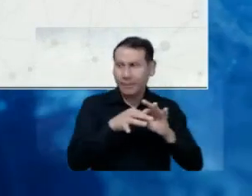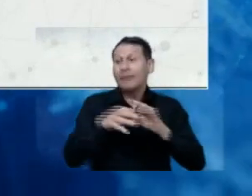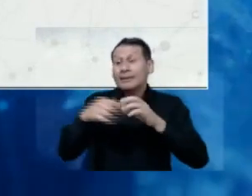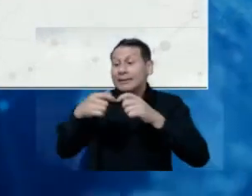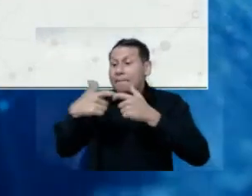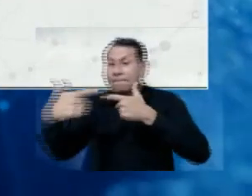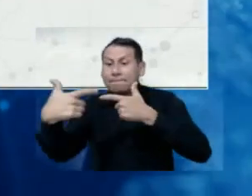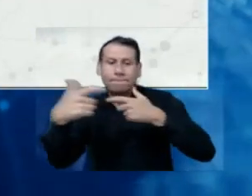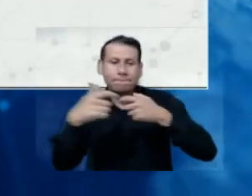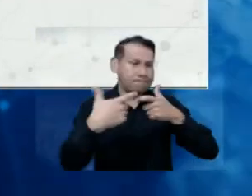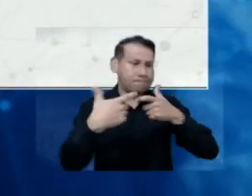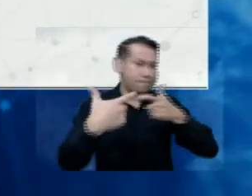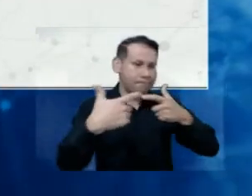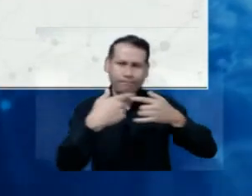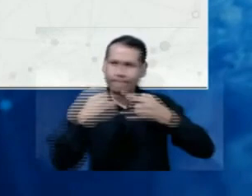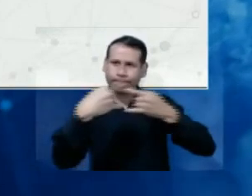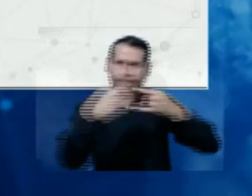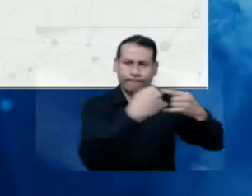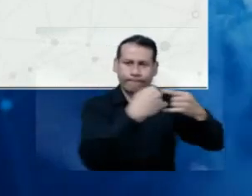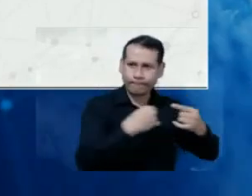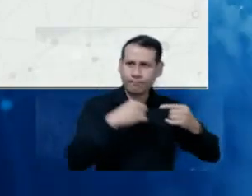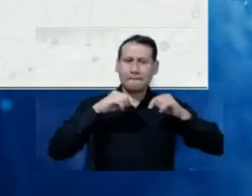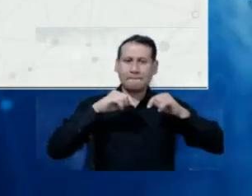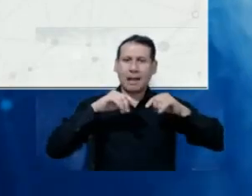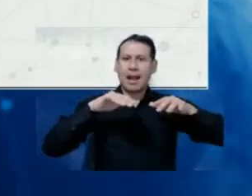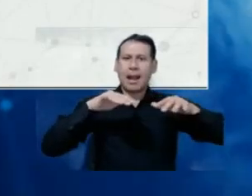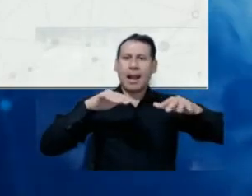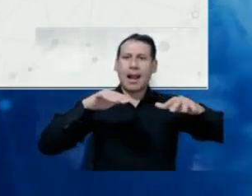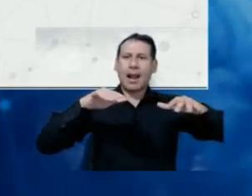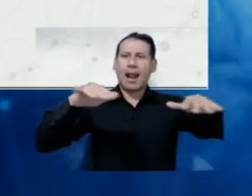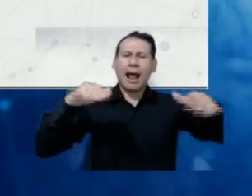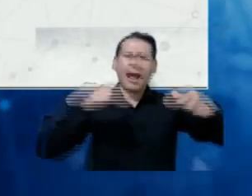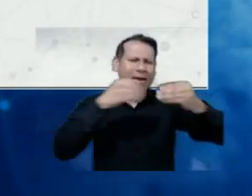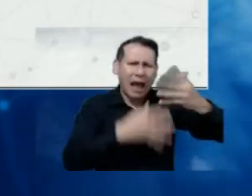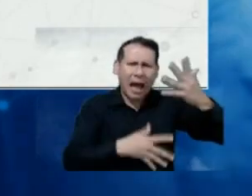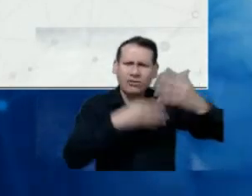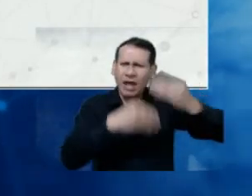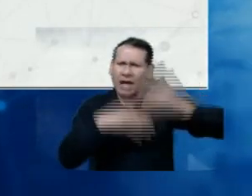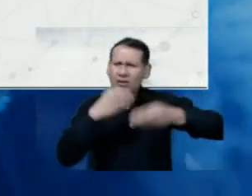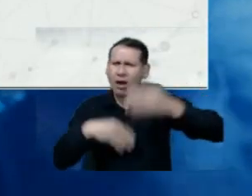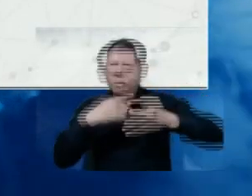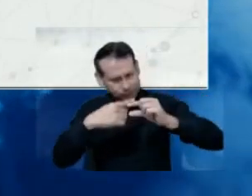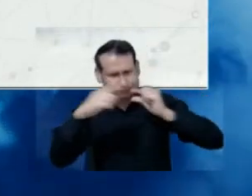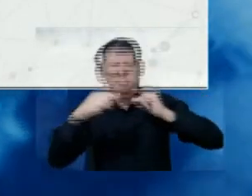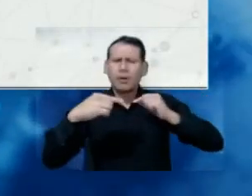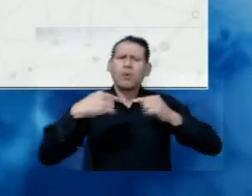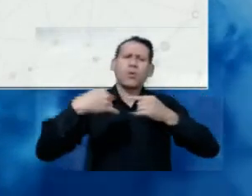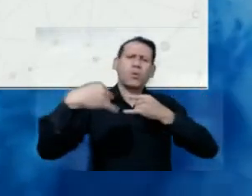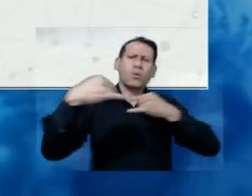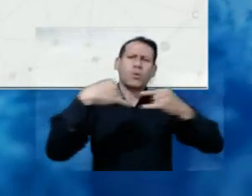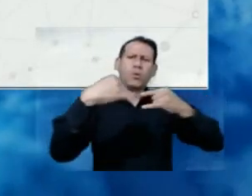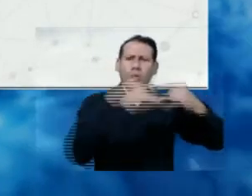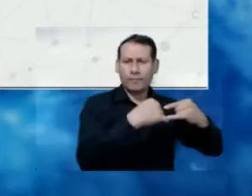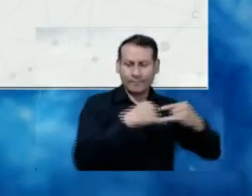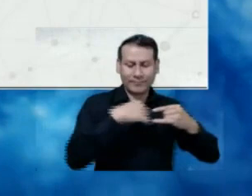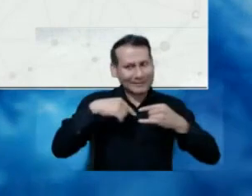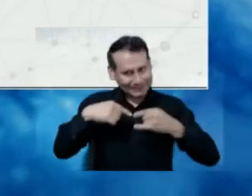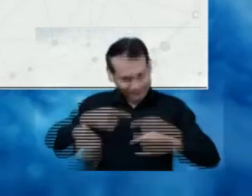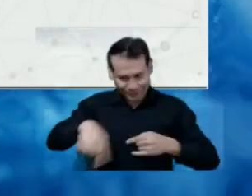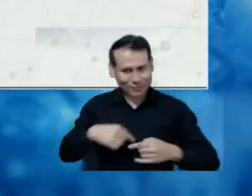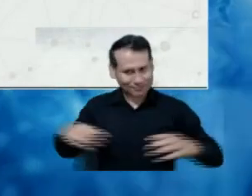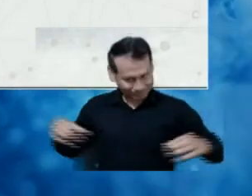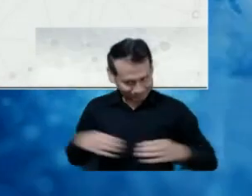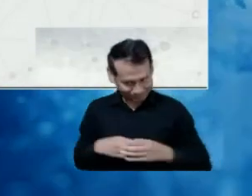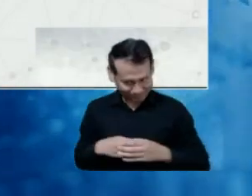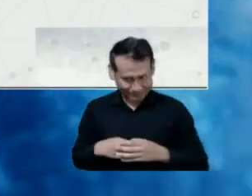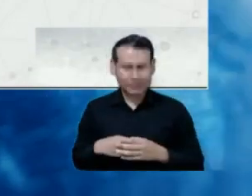mobility. Spectrum is something that is required to, let's say, cover big